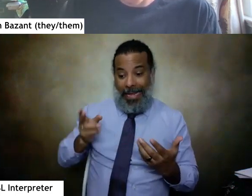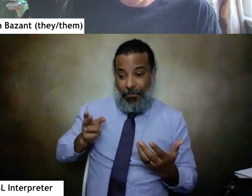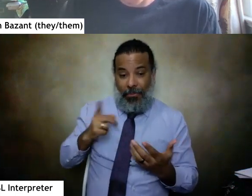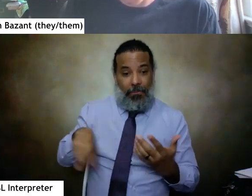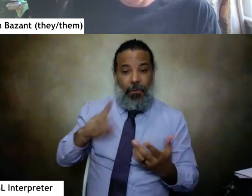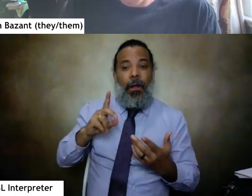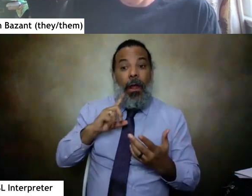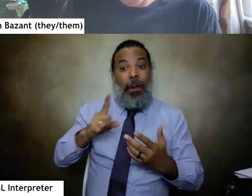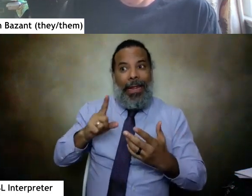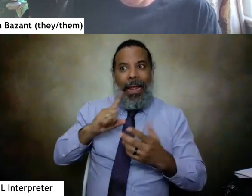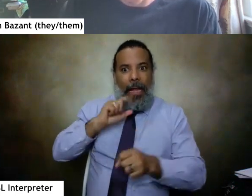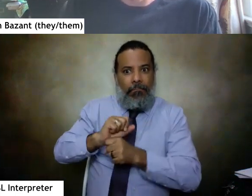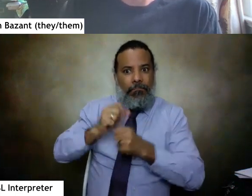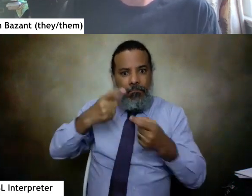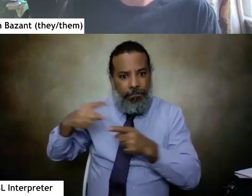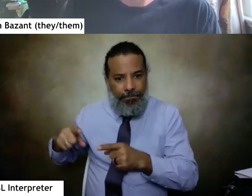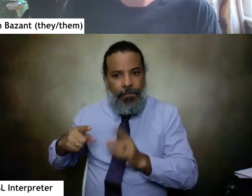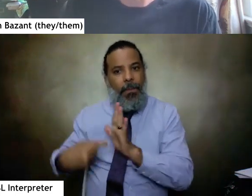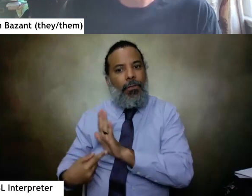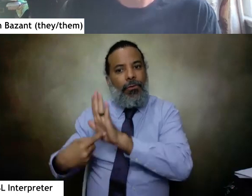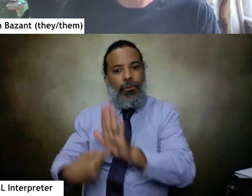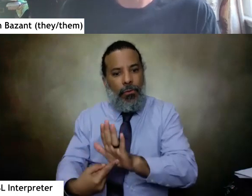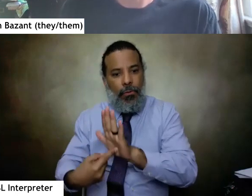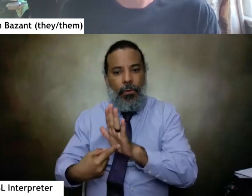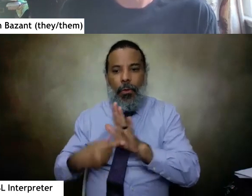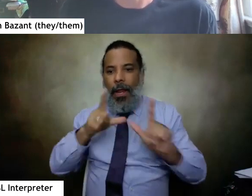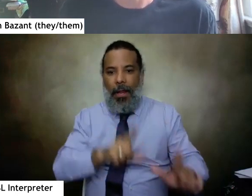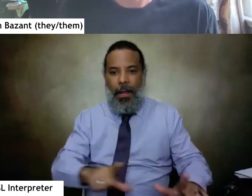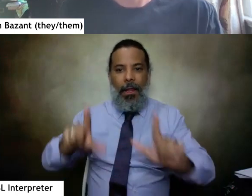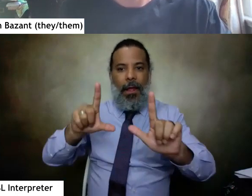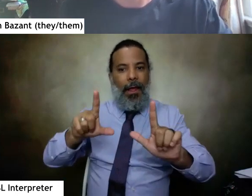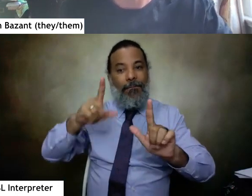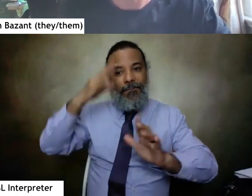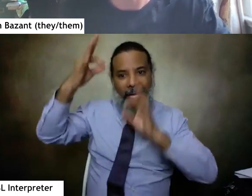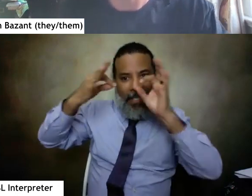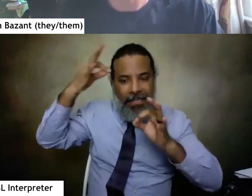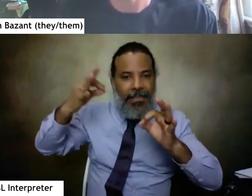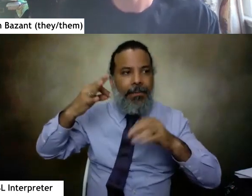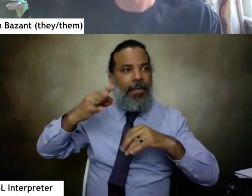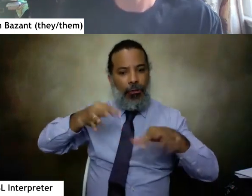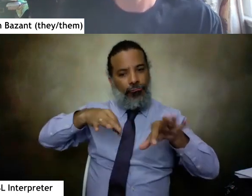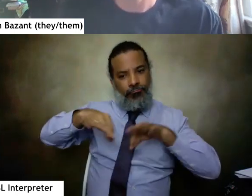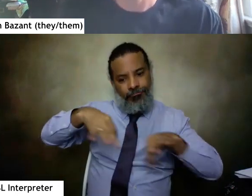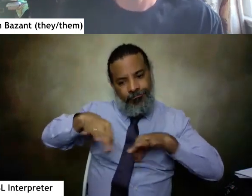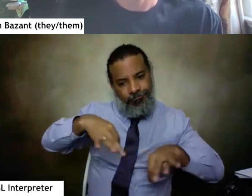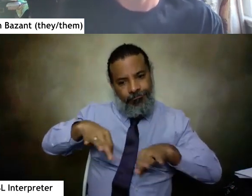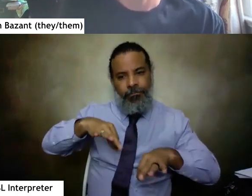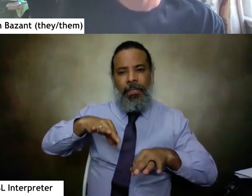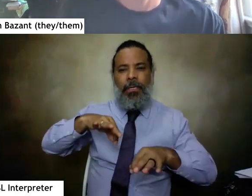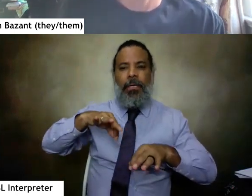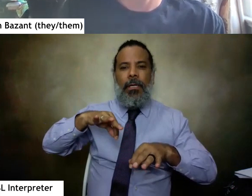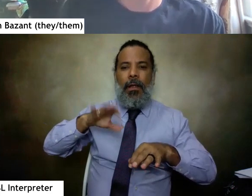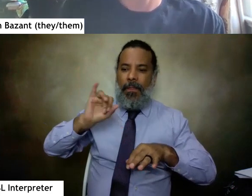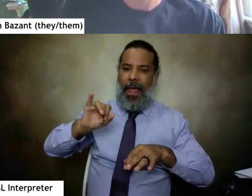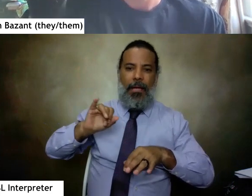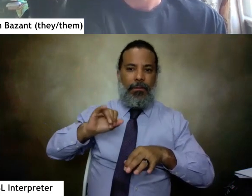actual events expressed through a lens of a fantasy that describes the the unreality